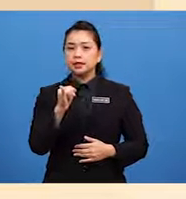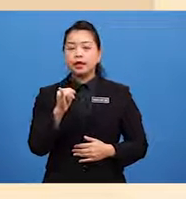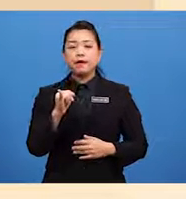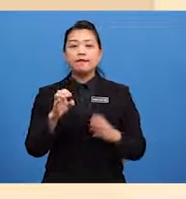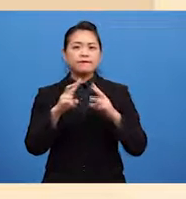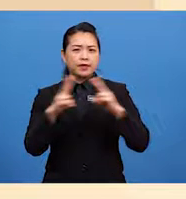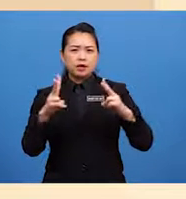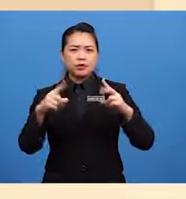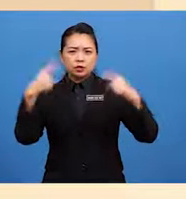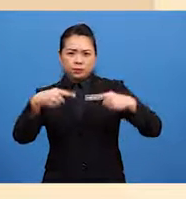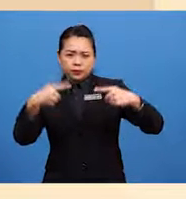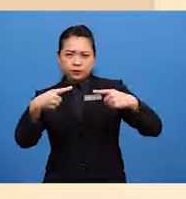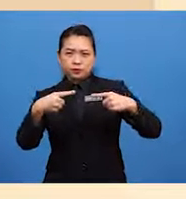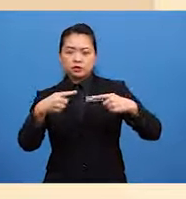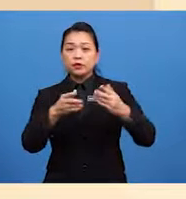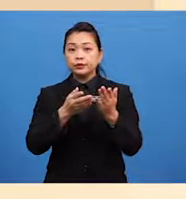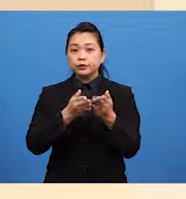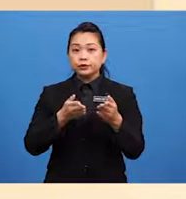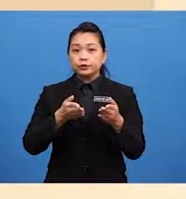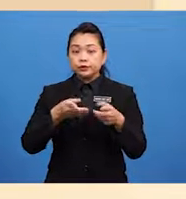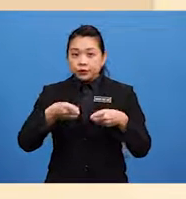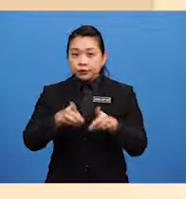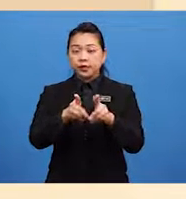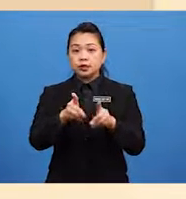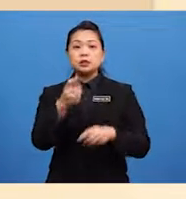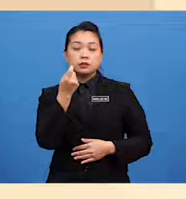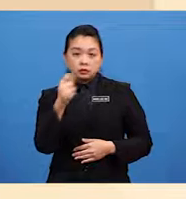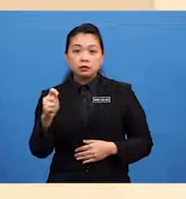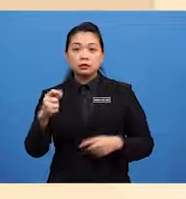competitive during the tournament